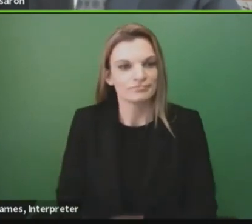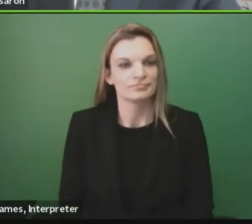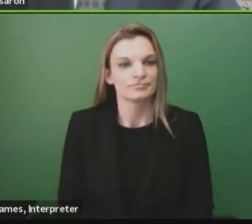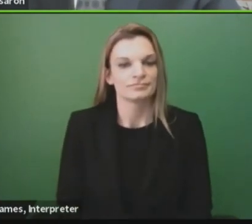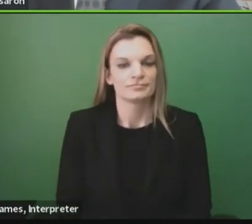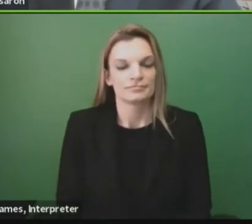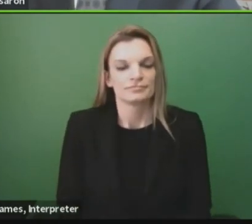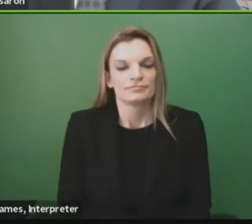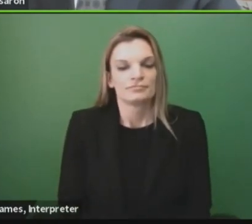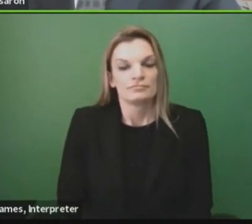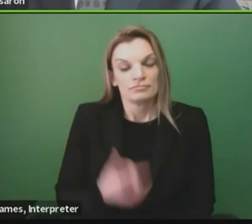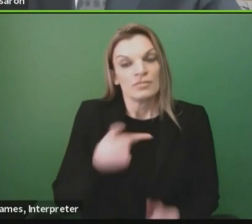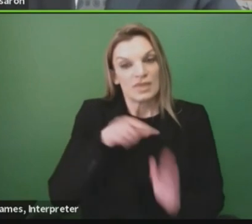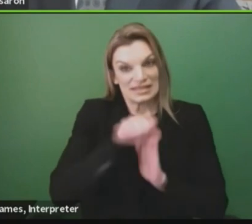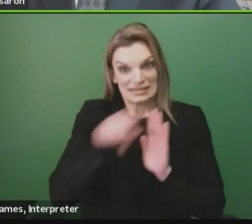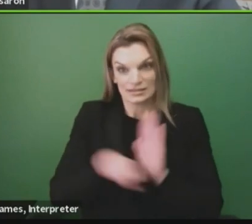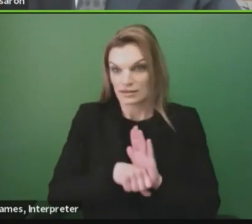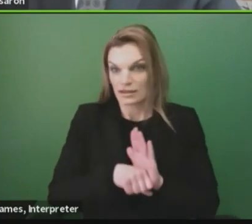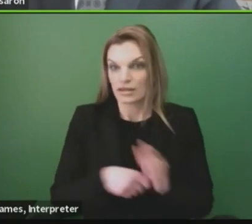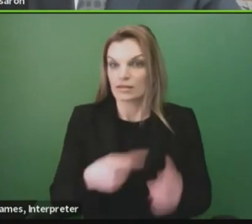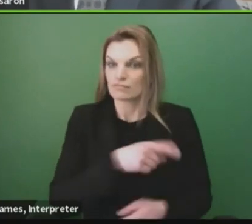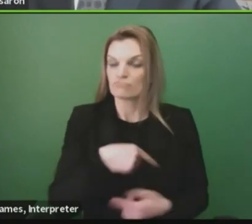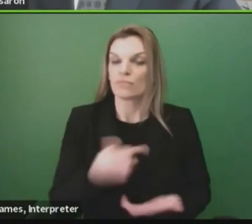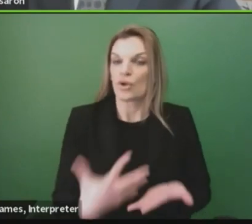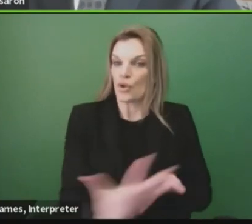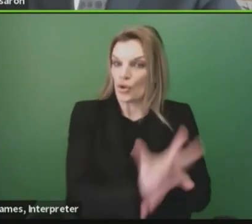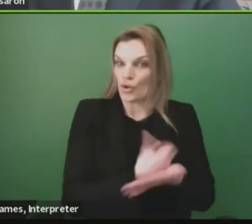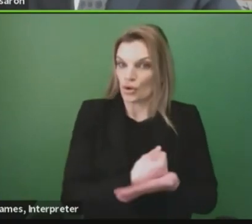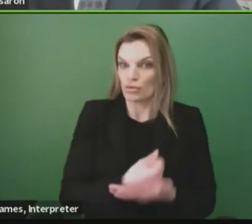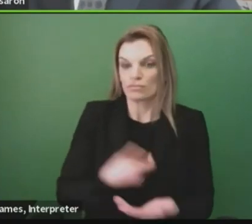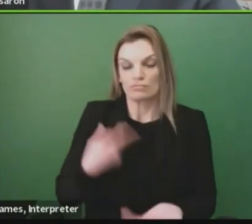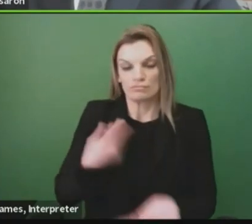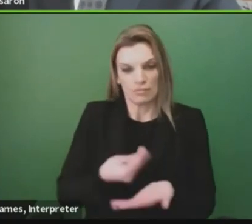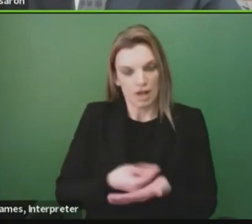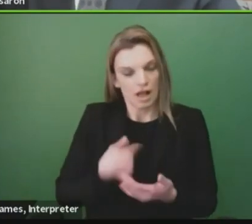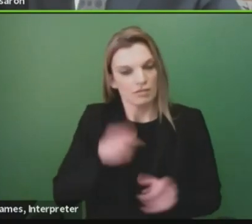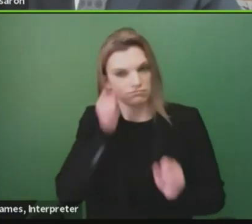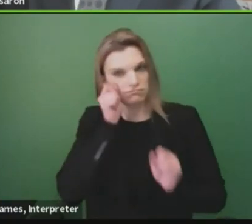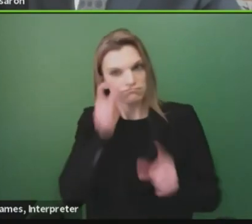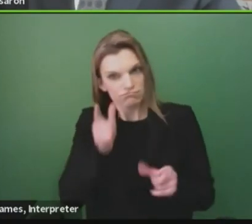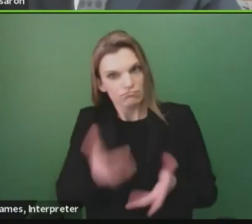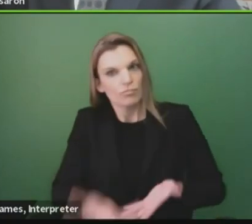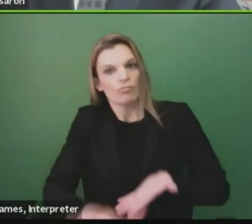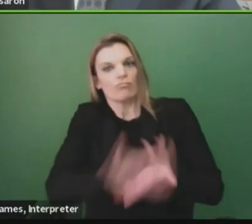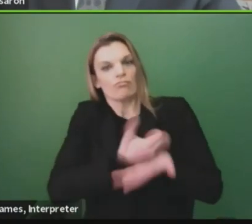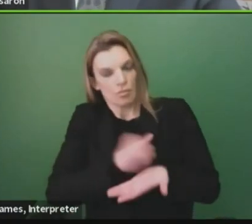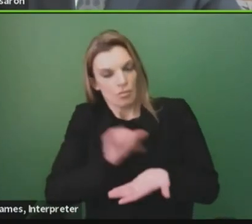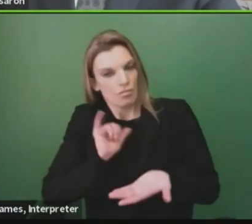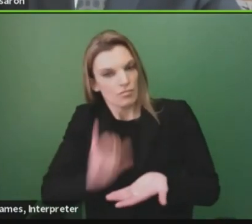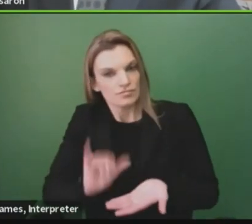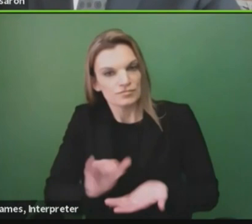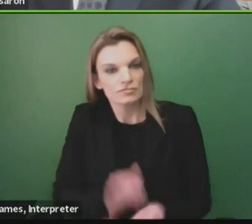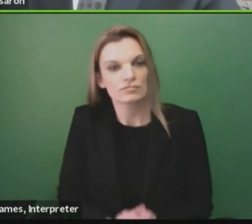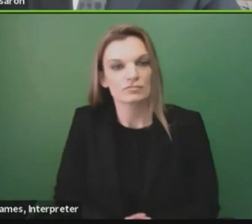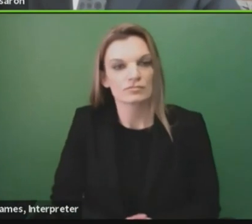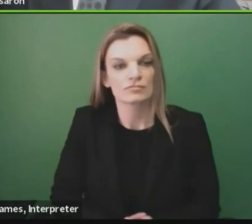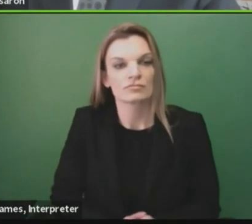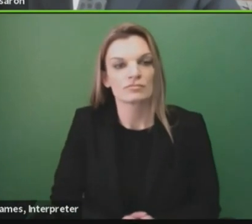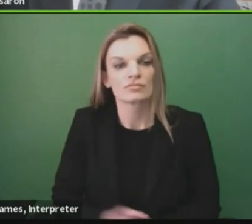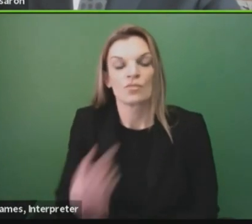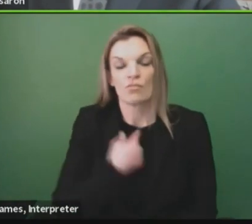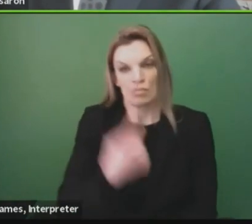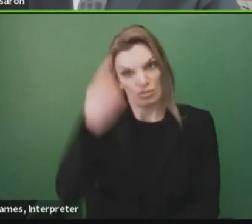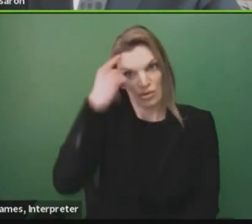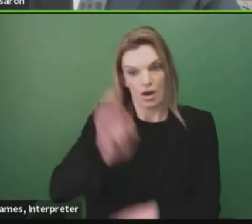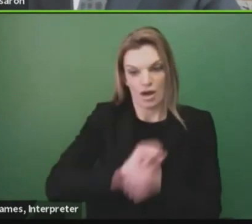had better-than-expected revenues as a result of the pandemic not having as large of an impact on the